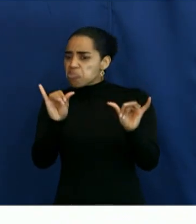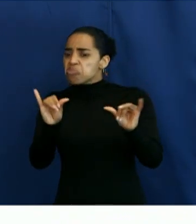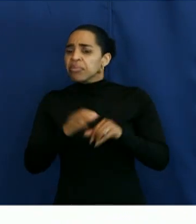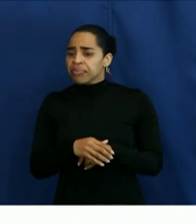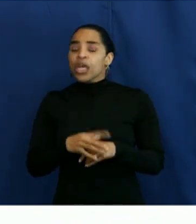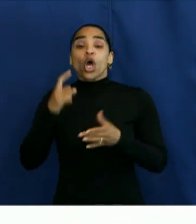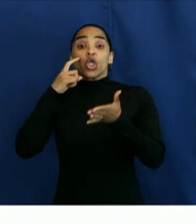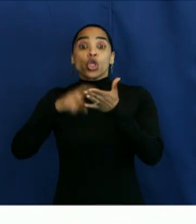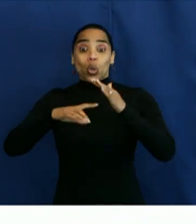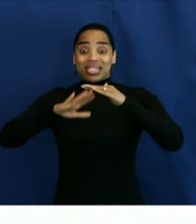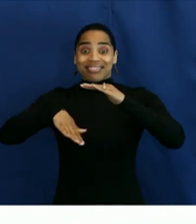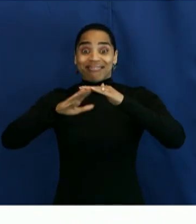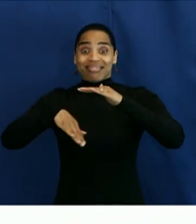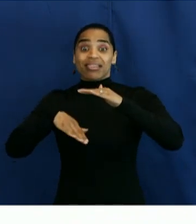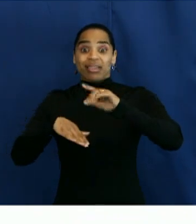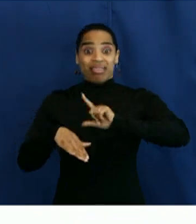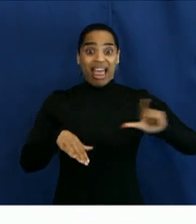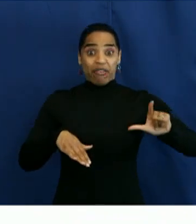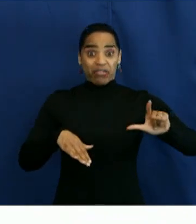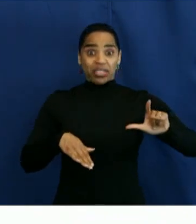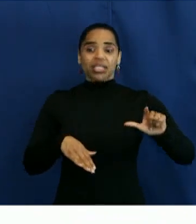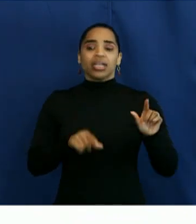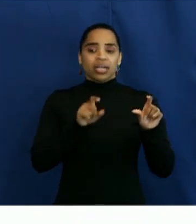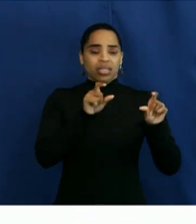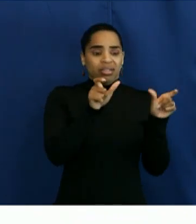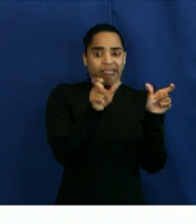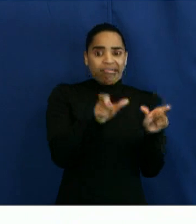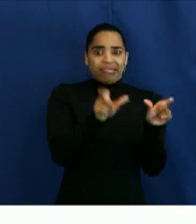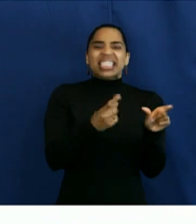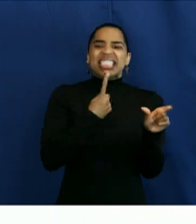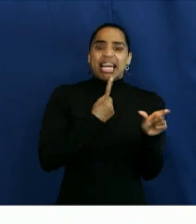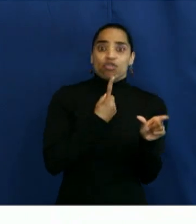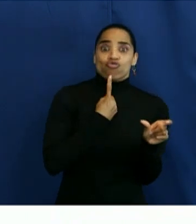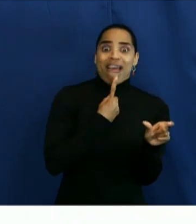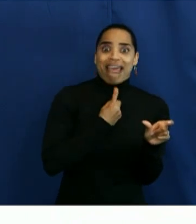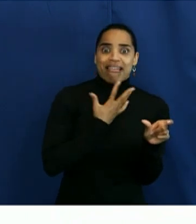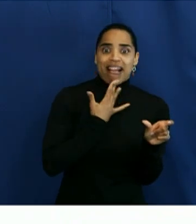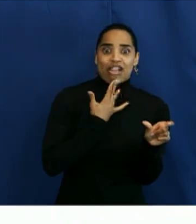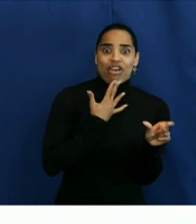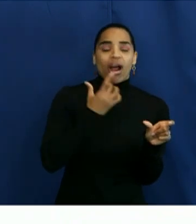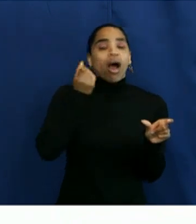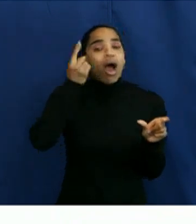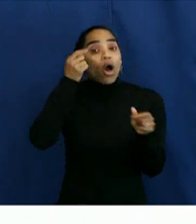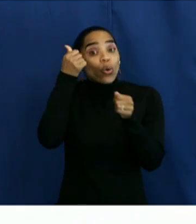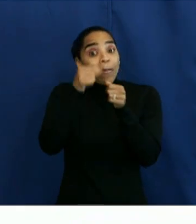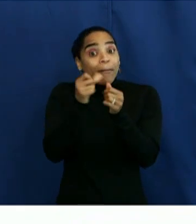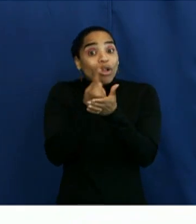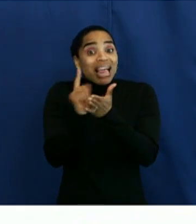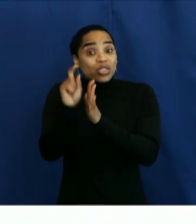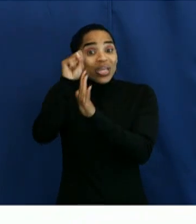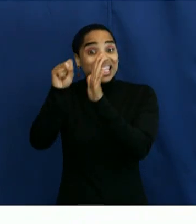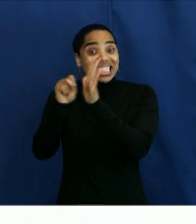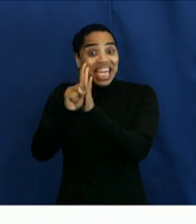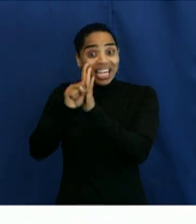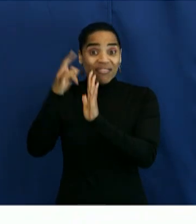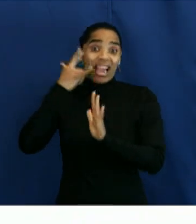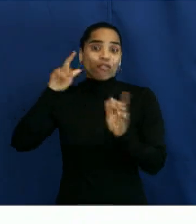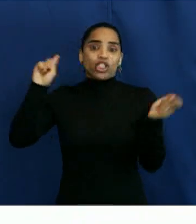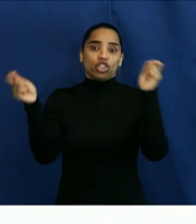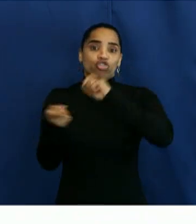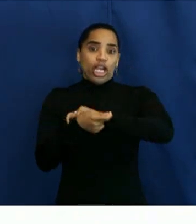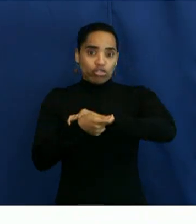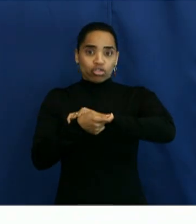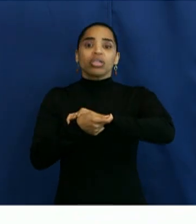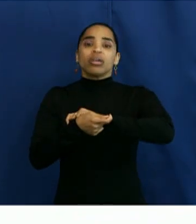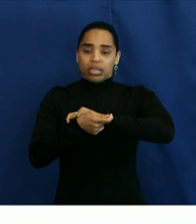numbers on the bottom left there are technically in the red tier. But just to remind you all that last week the state changed the guidance. There is